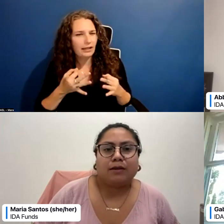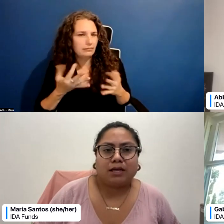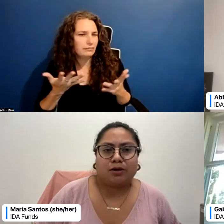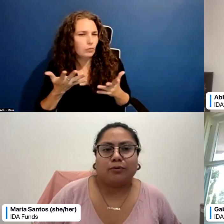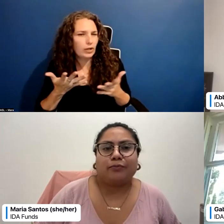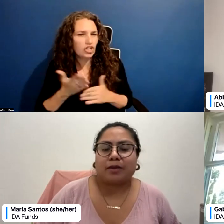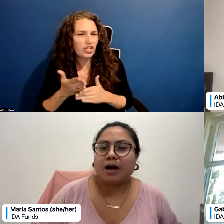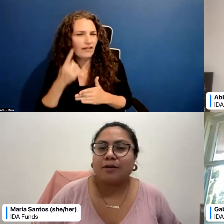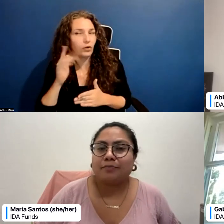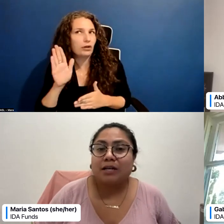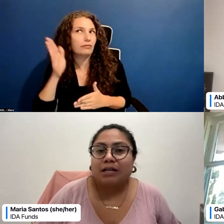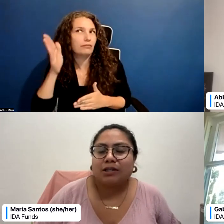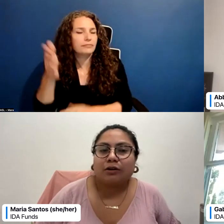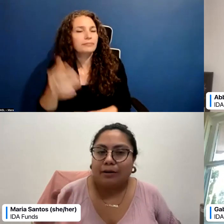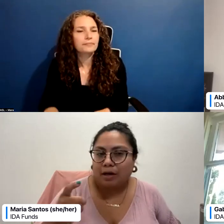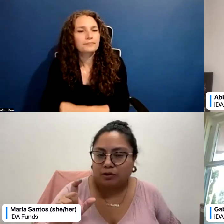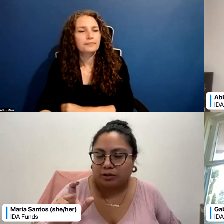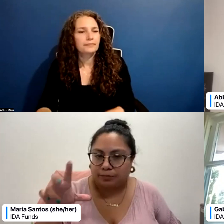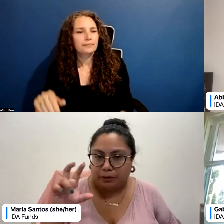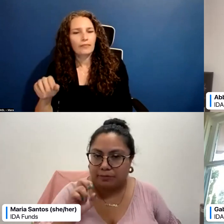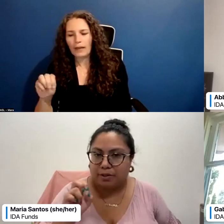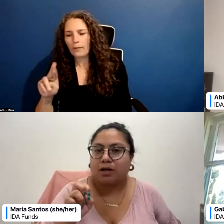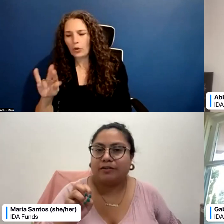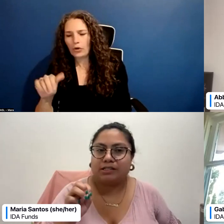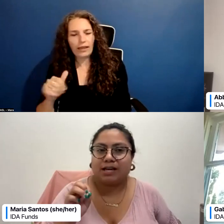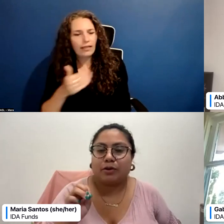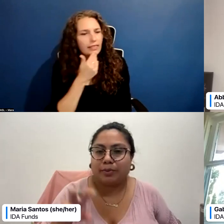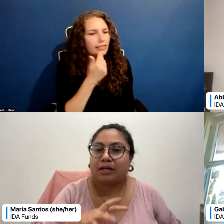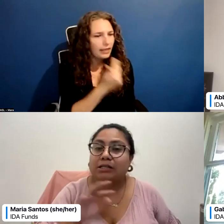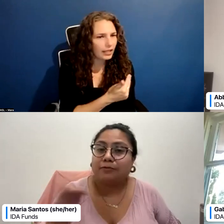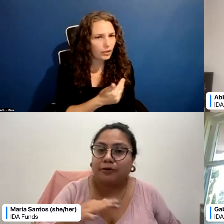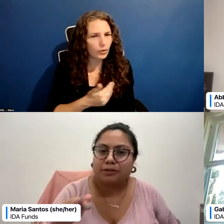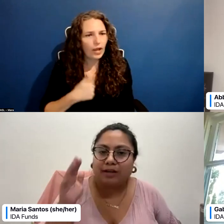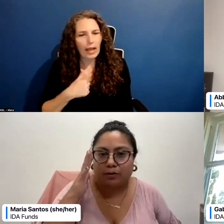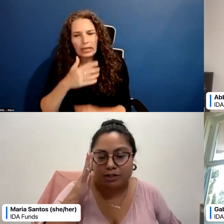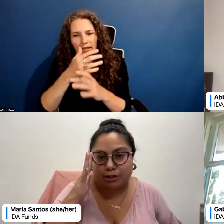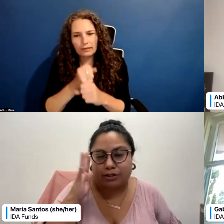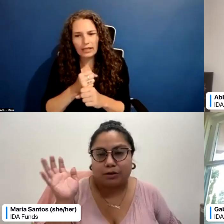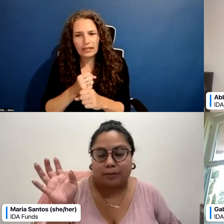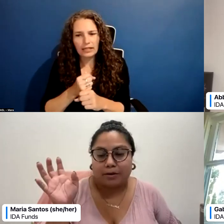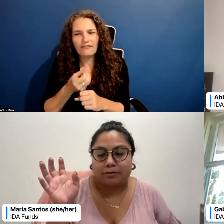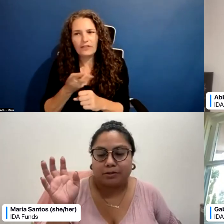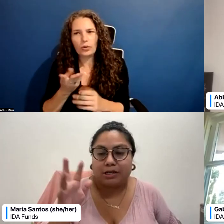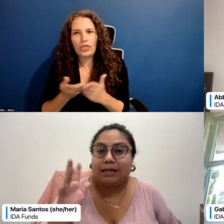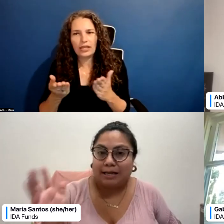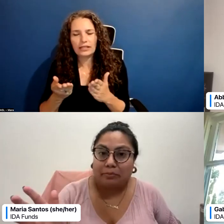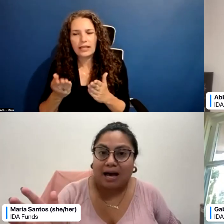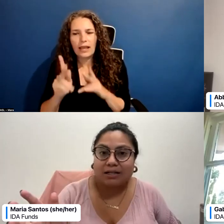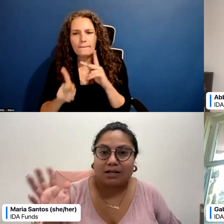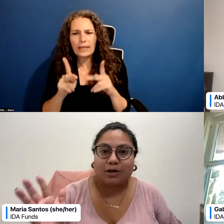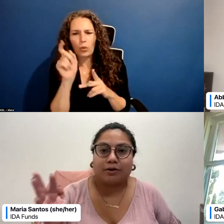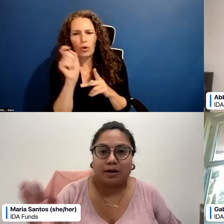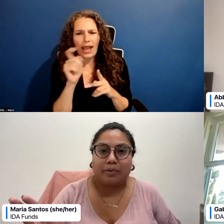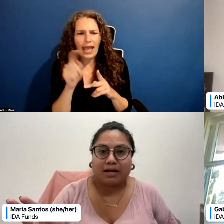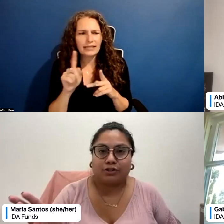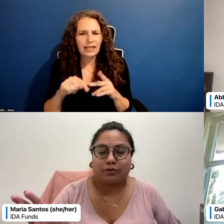Thank you. Um, there I'm, sort of lumping all of these together, but some folks have had questions around impact